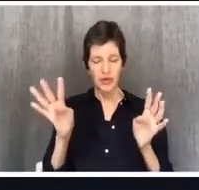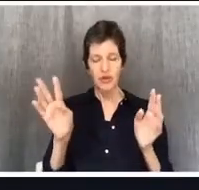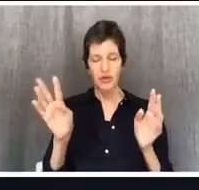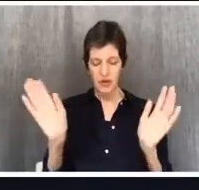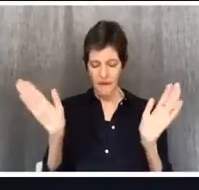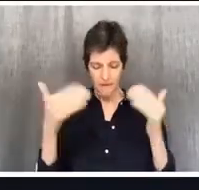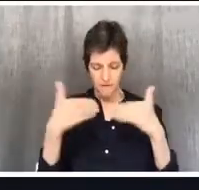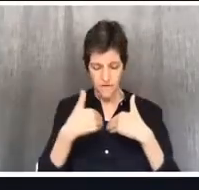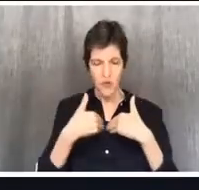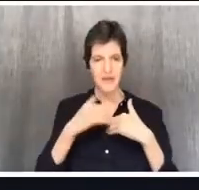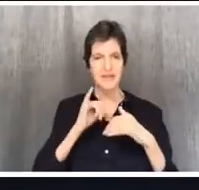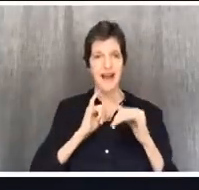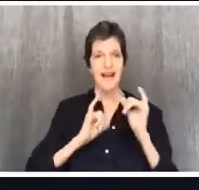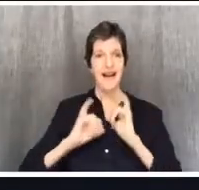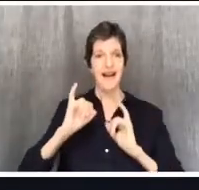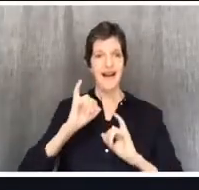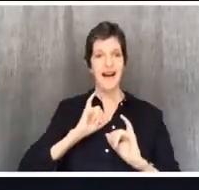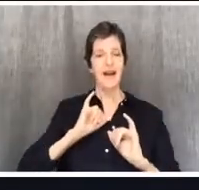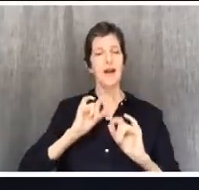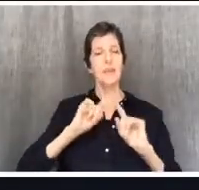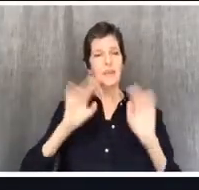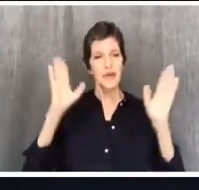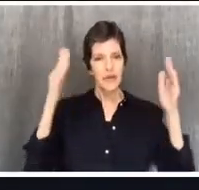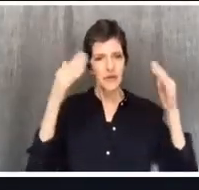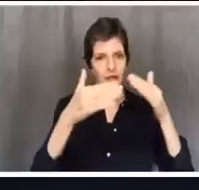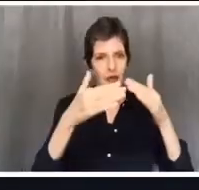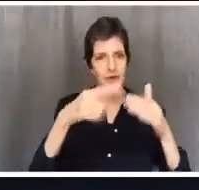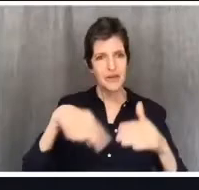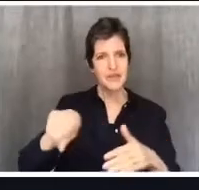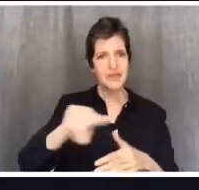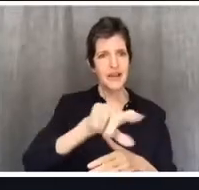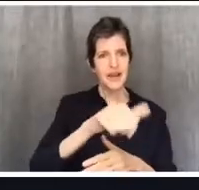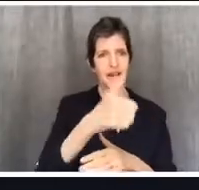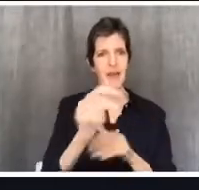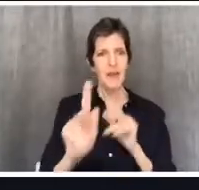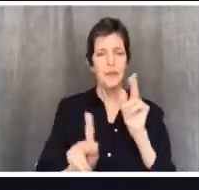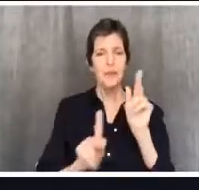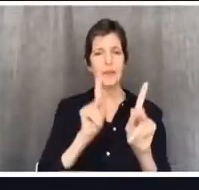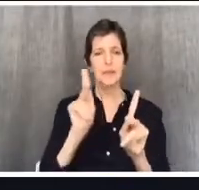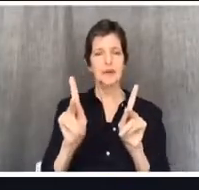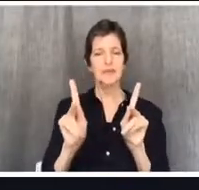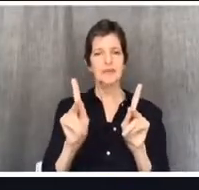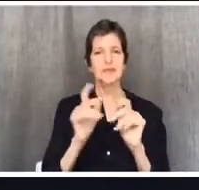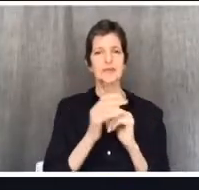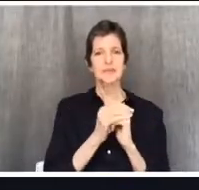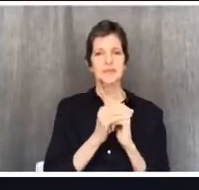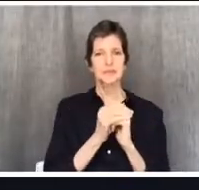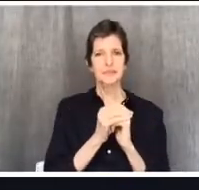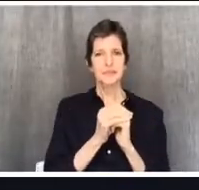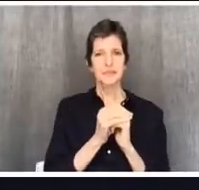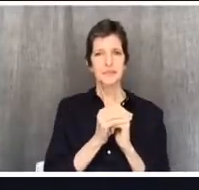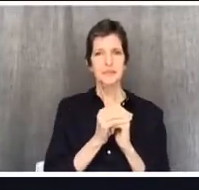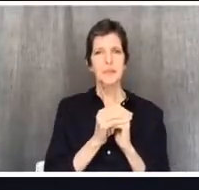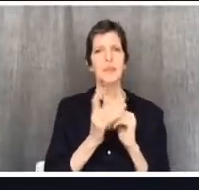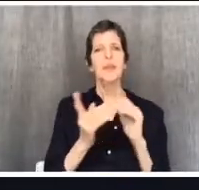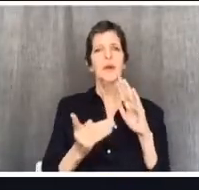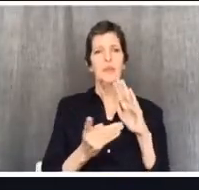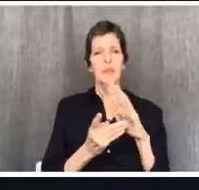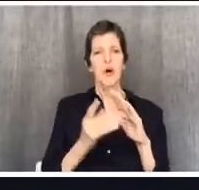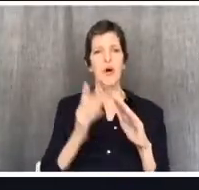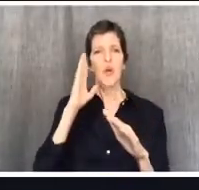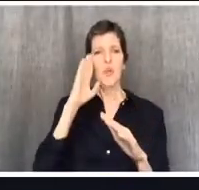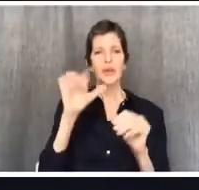See, holy living matters. Paul does want to communicate to the Christians at Corinth, and he has already in this order, and he will continue to do so,